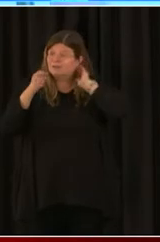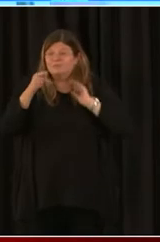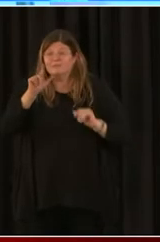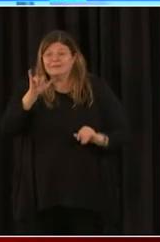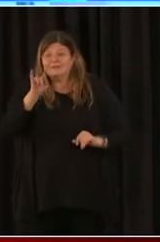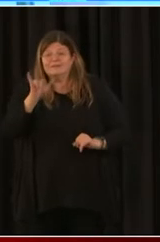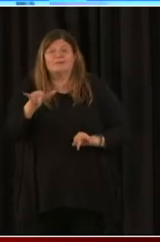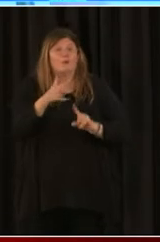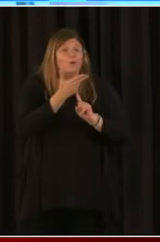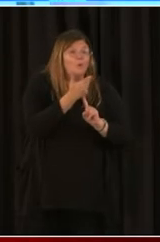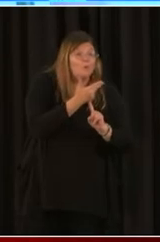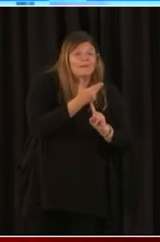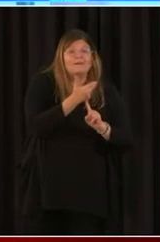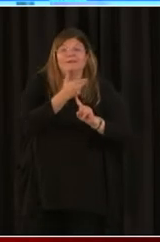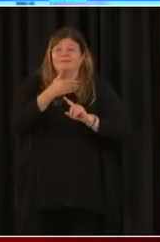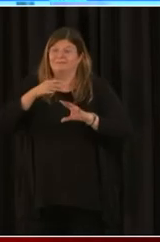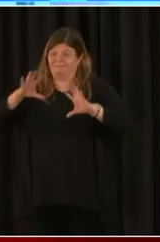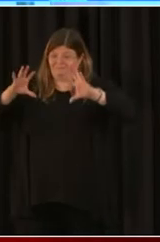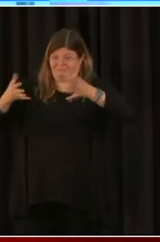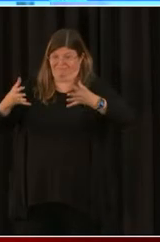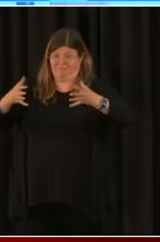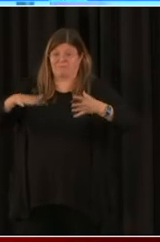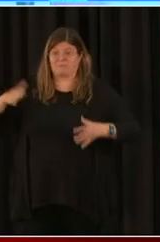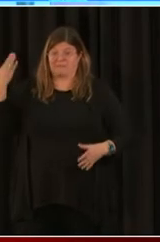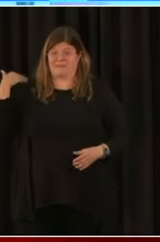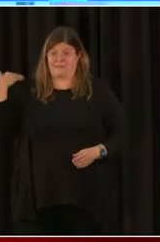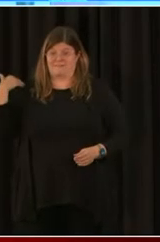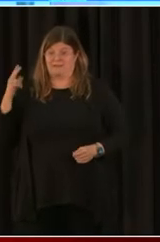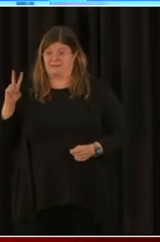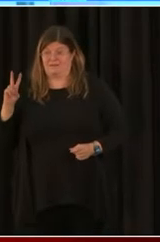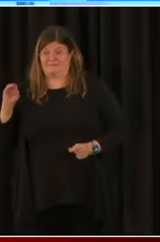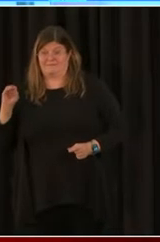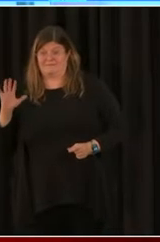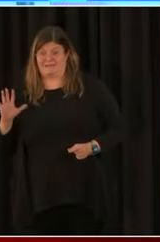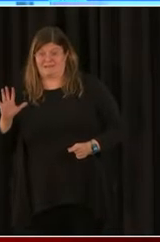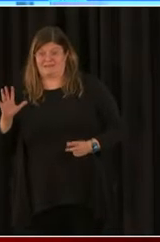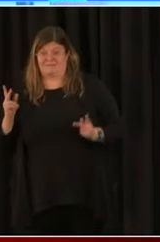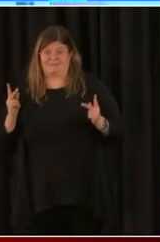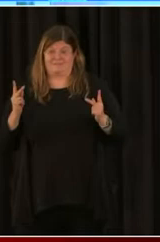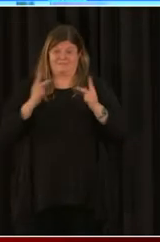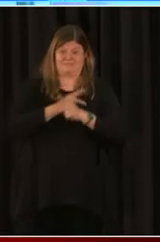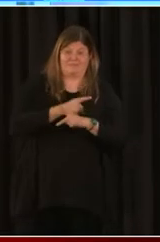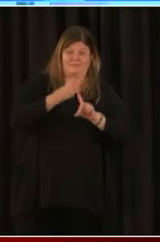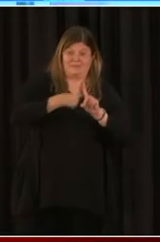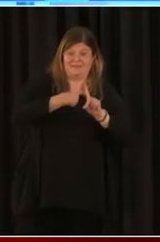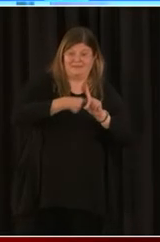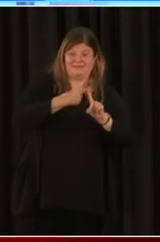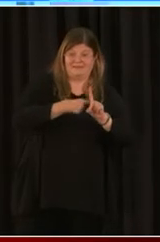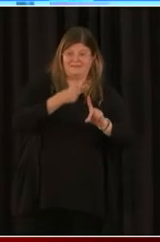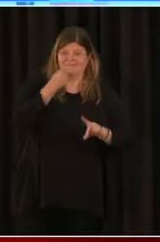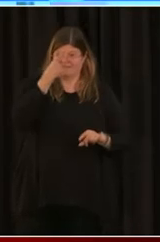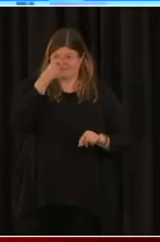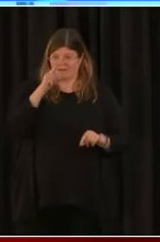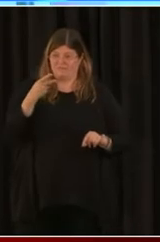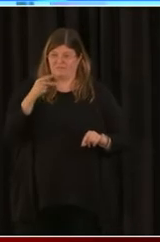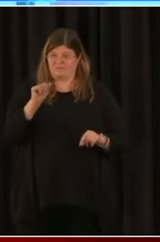average monthly payroll, rather than the 2.5 times, as previous businesses under